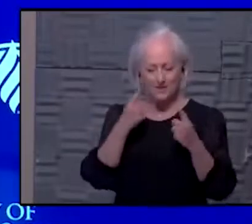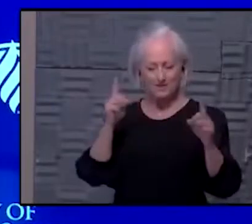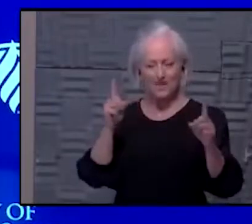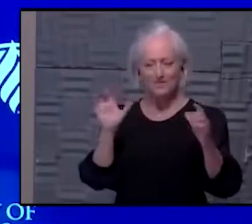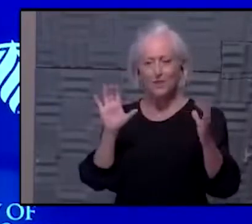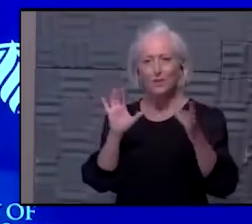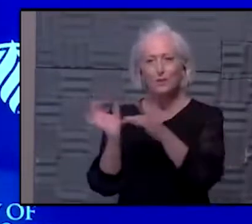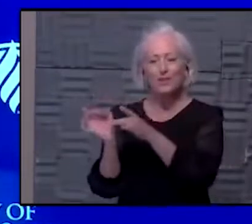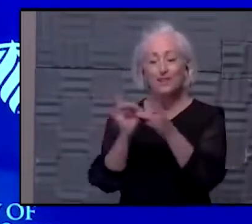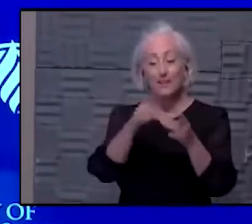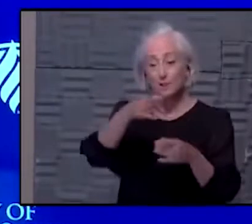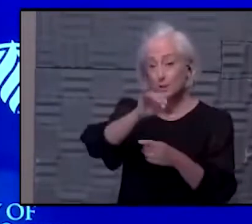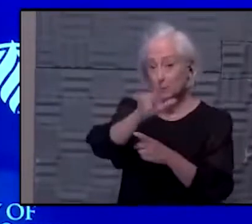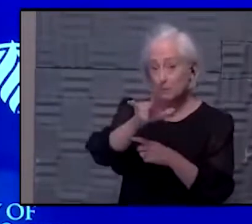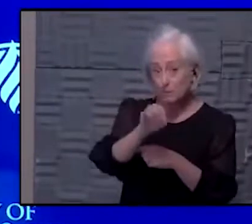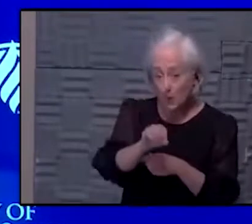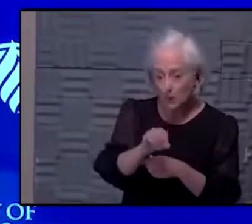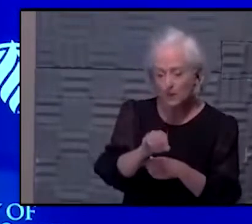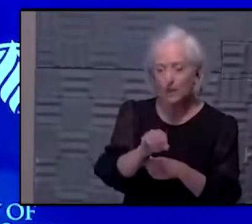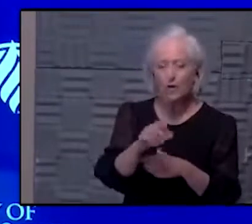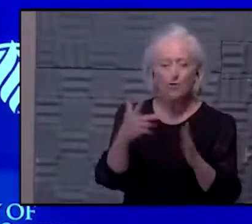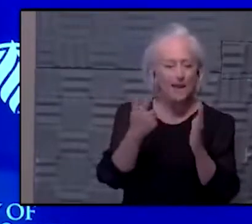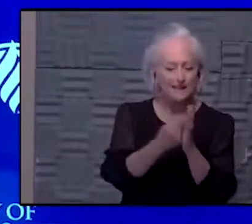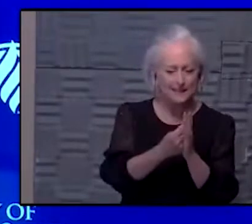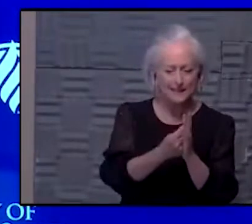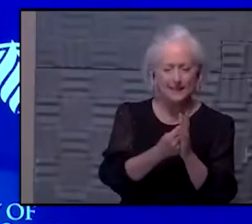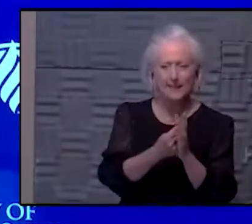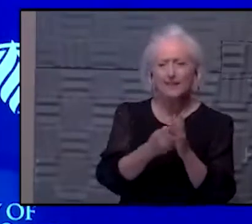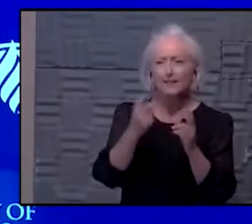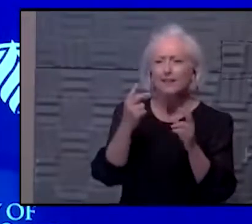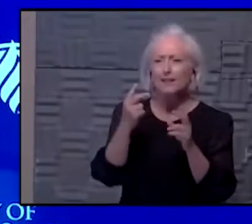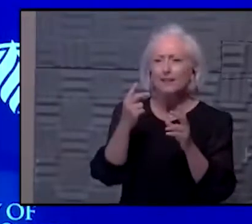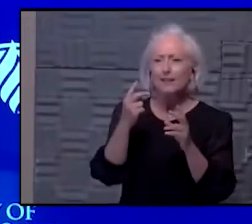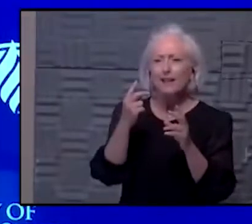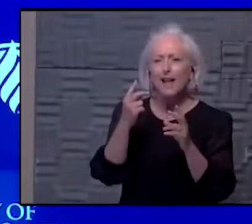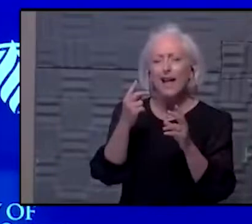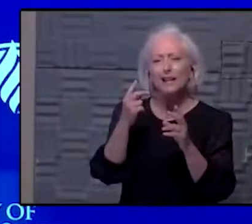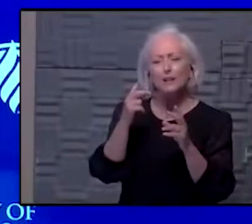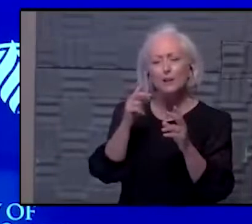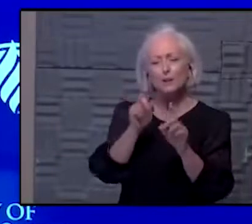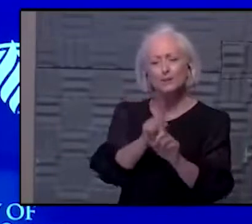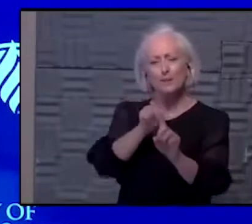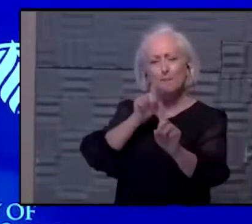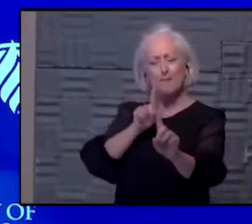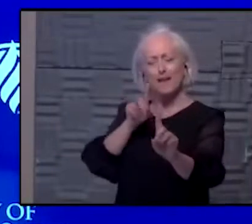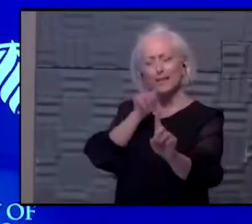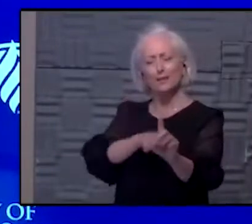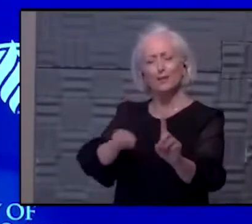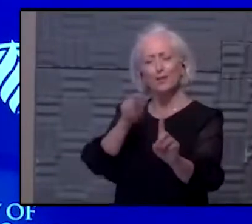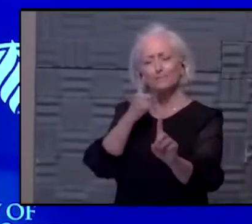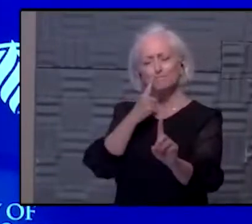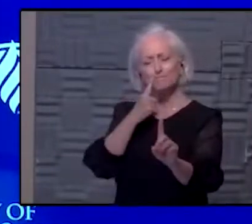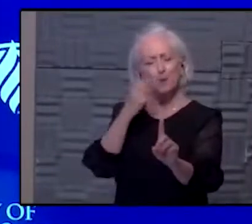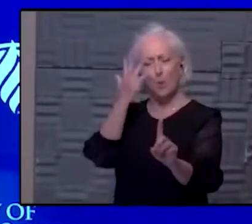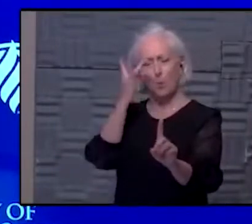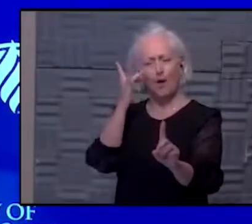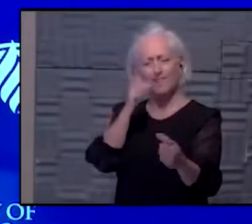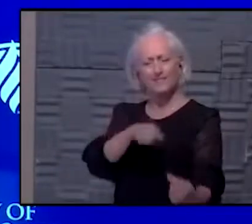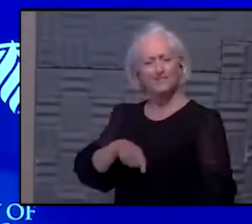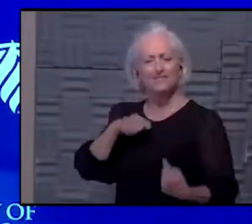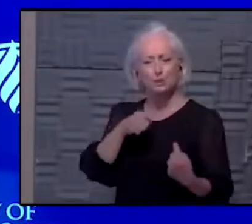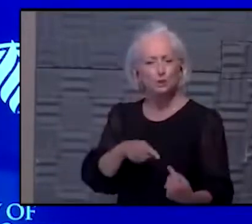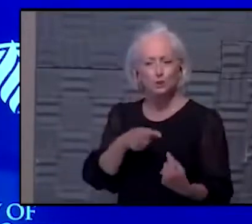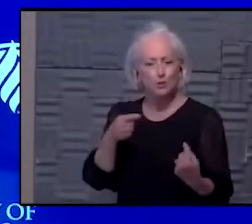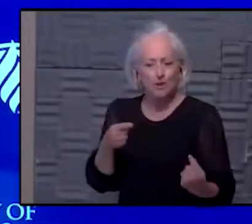and influenza and other things when you get vaccinated. And you look at this and you step back and you're like, why is this such a fight? And honestly, why is it such a fight between